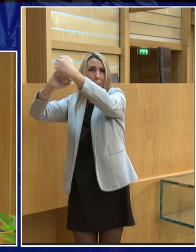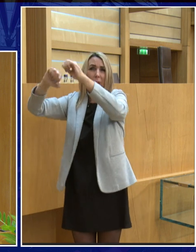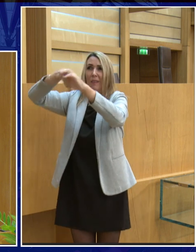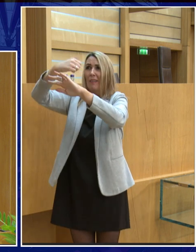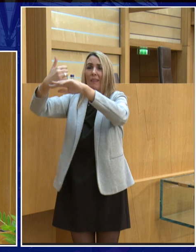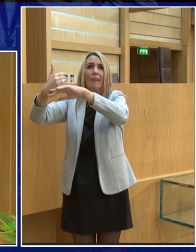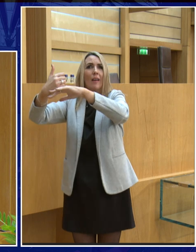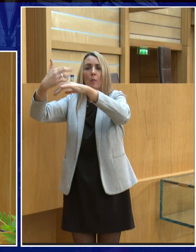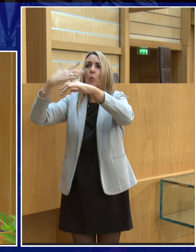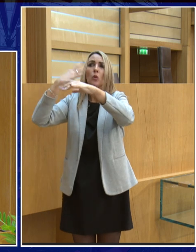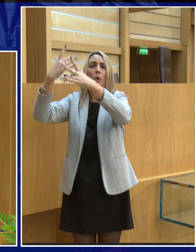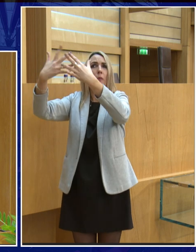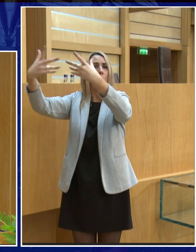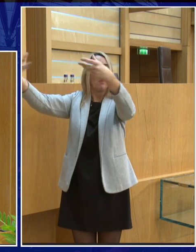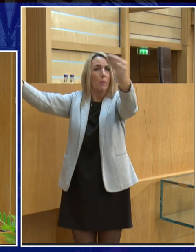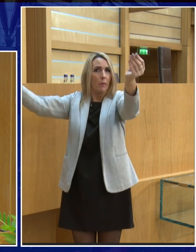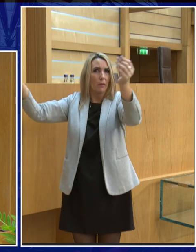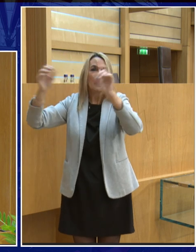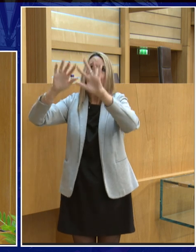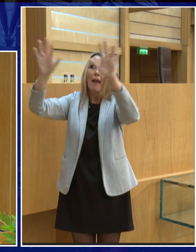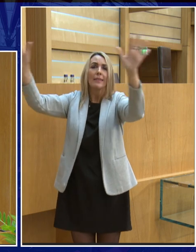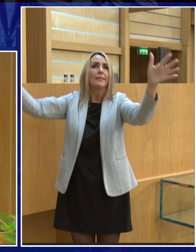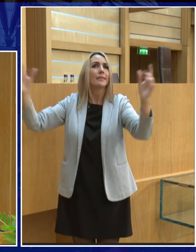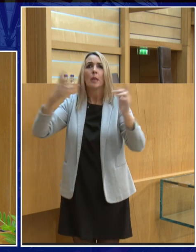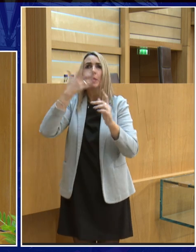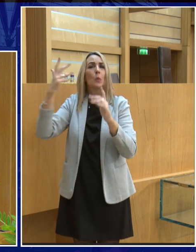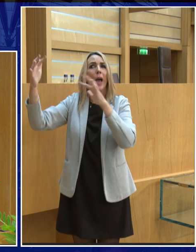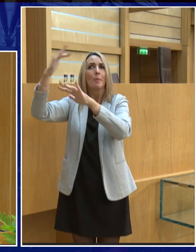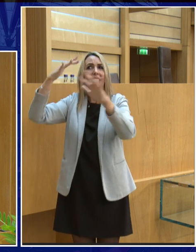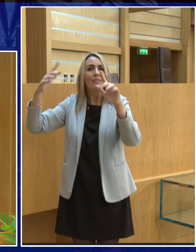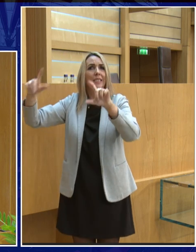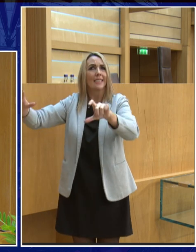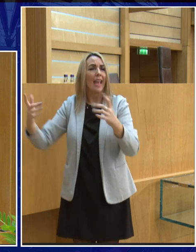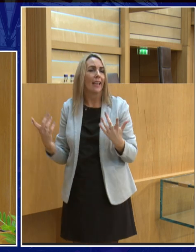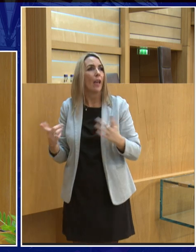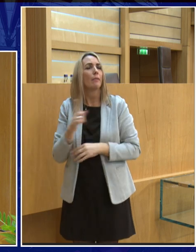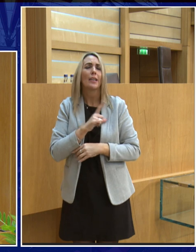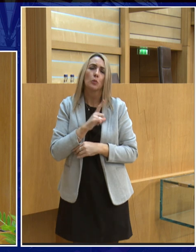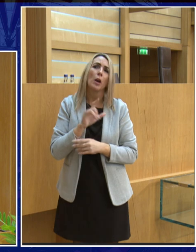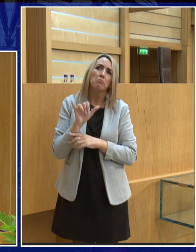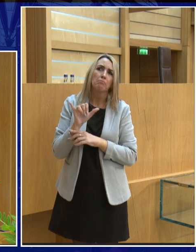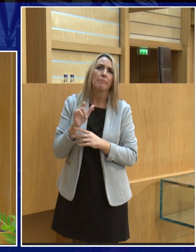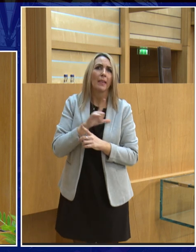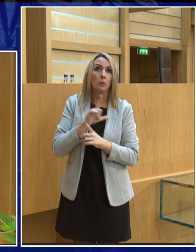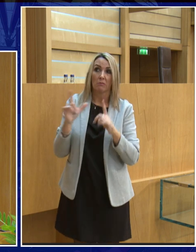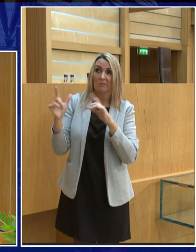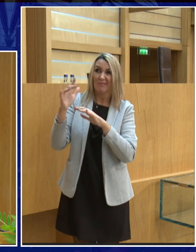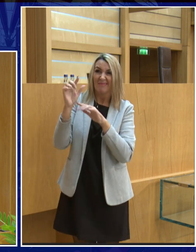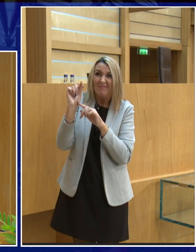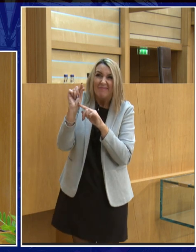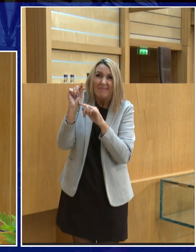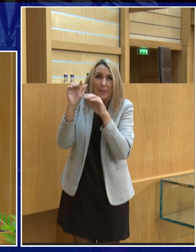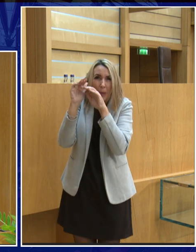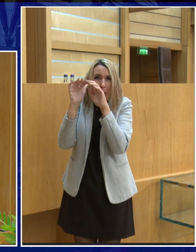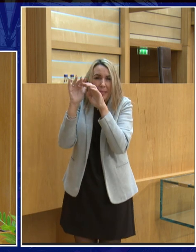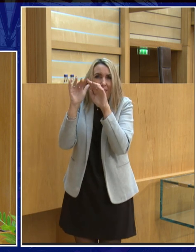settled on the surface but just evaporated into space because it has no atmosphere so it's going to contain it so that's why and it has no atmosphere partly because it's